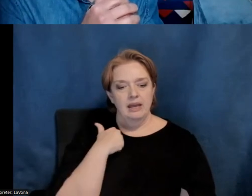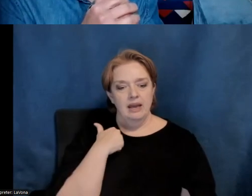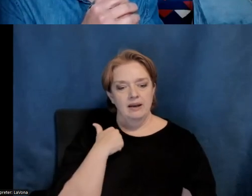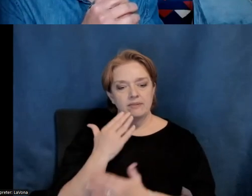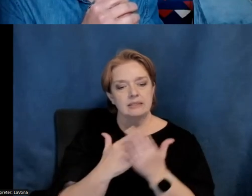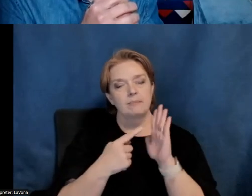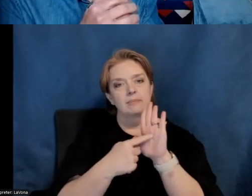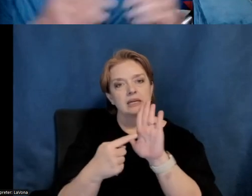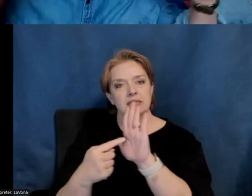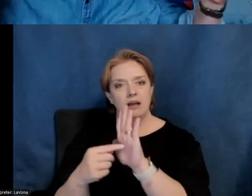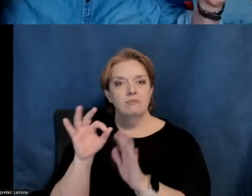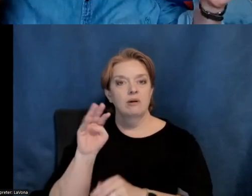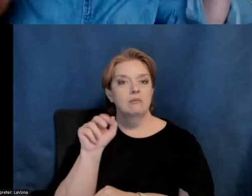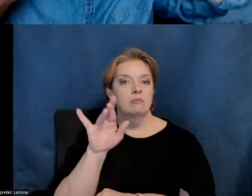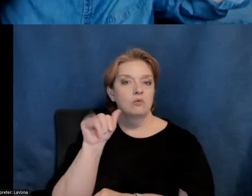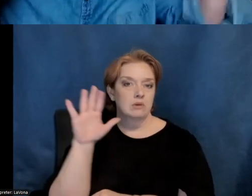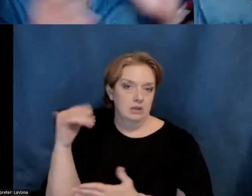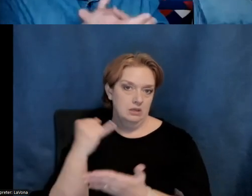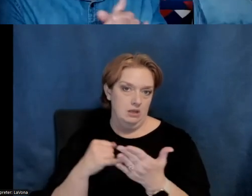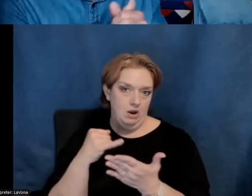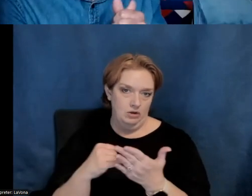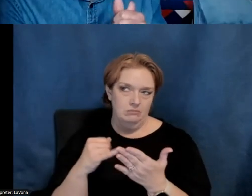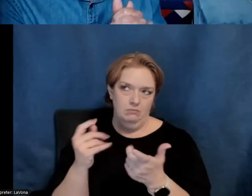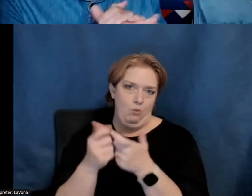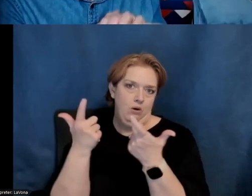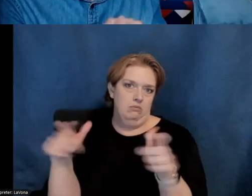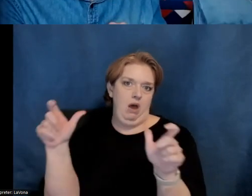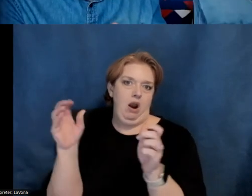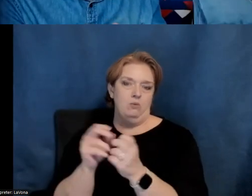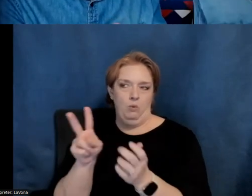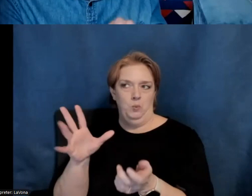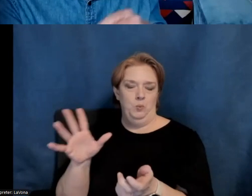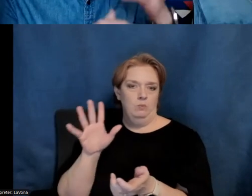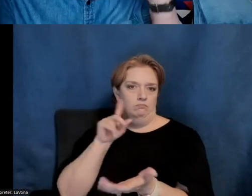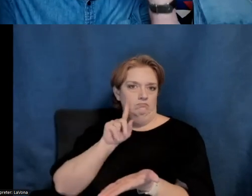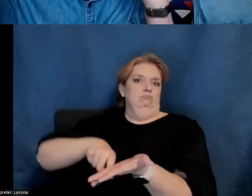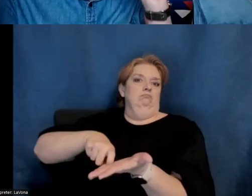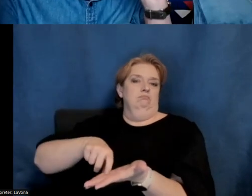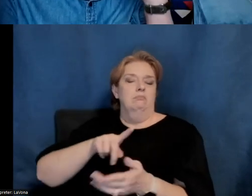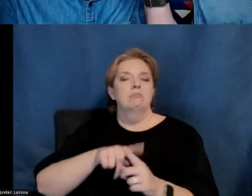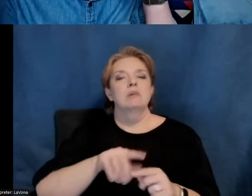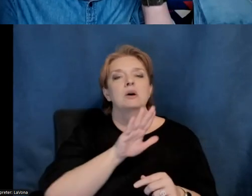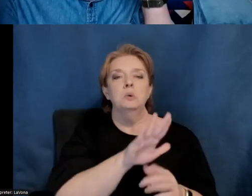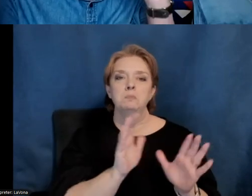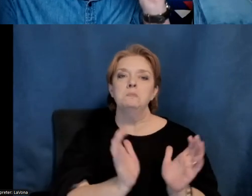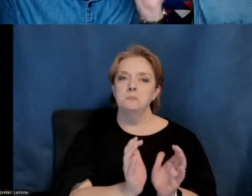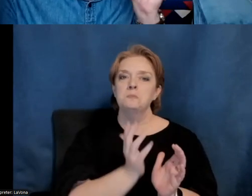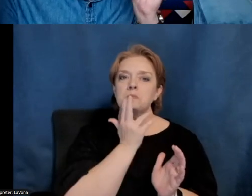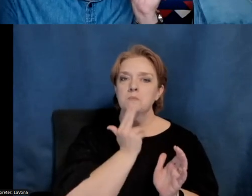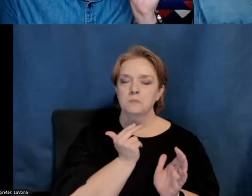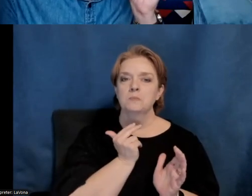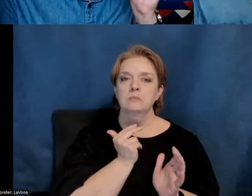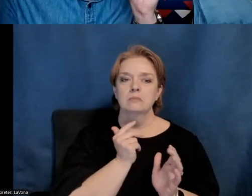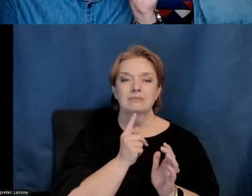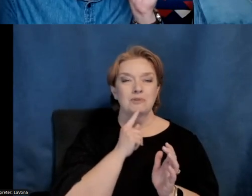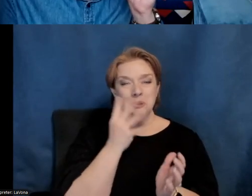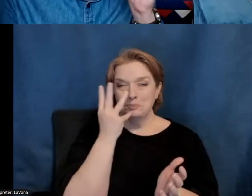examples of, uh, Maria's work, which is, you know, larger and more impressive, but what's, what we find really, uh, kind of wonderful about